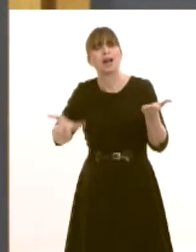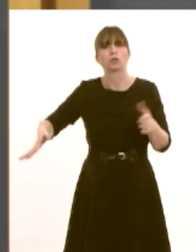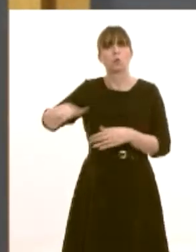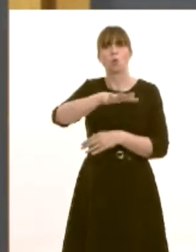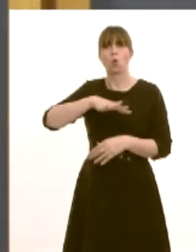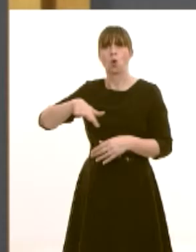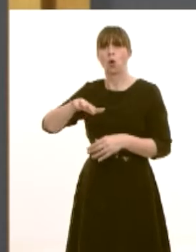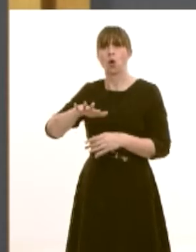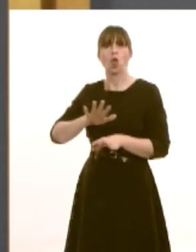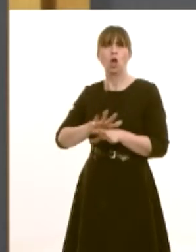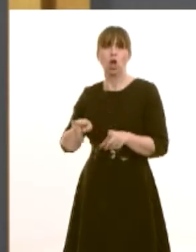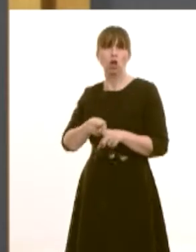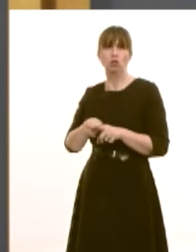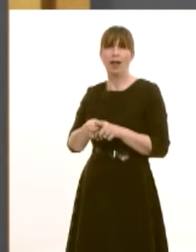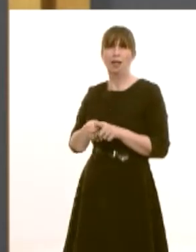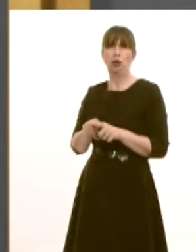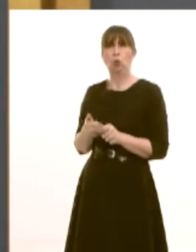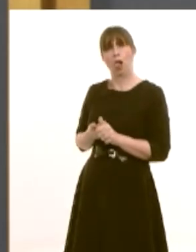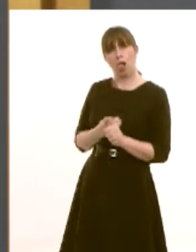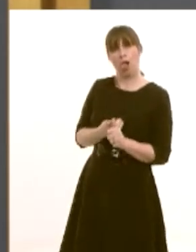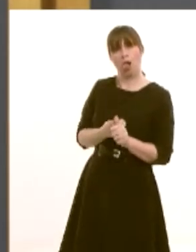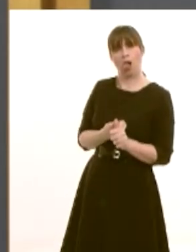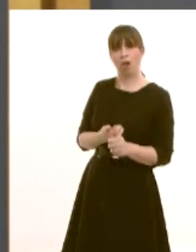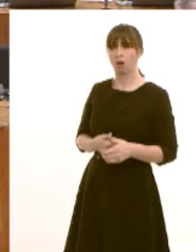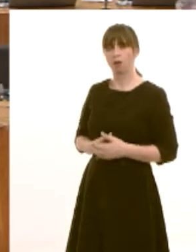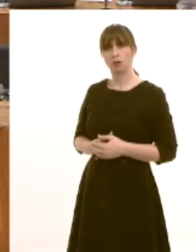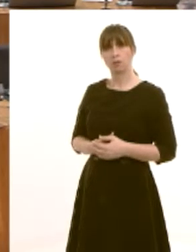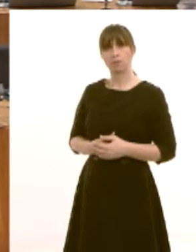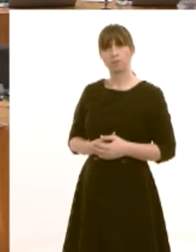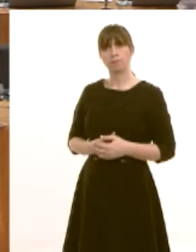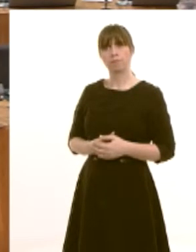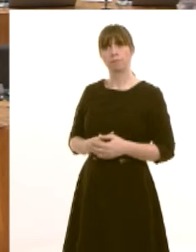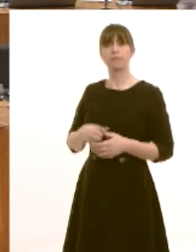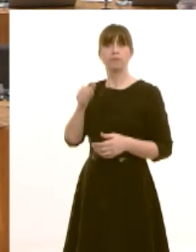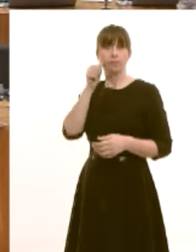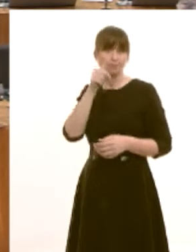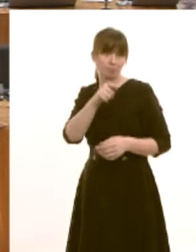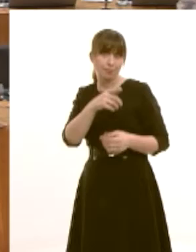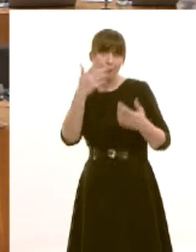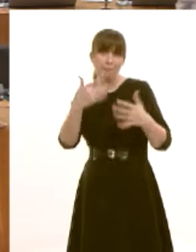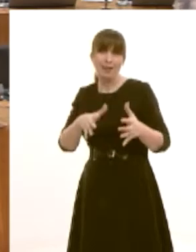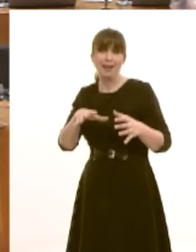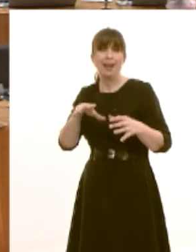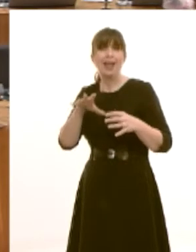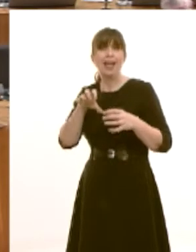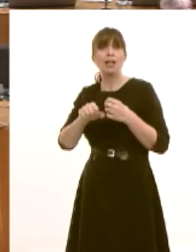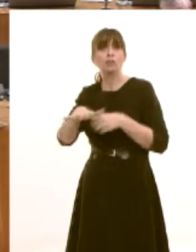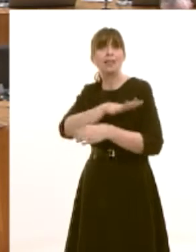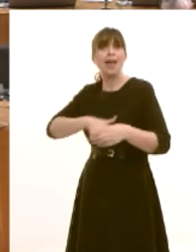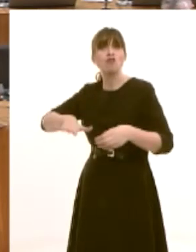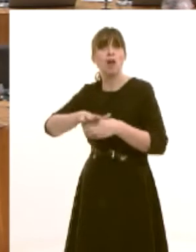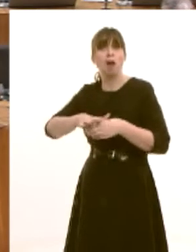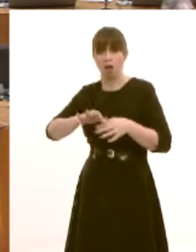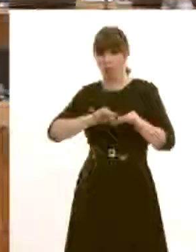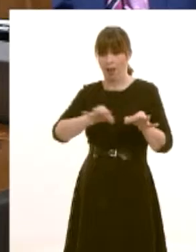gerrymandering the system in favor of some well there's been changes to admission arrangements such as changes in cashment areas uh must